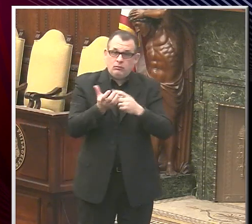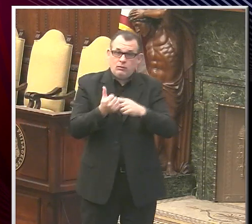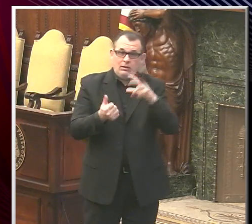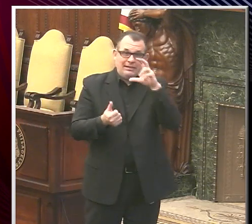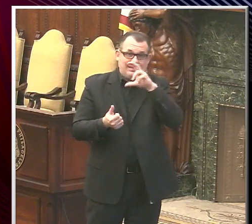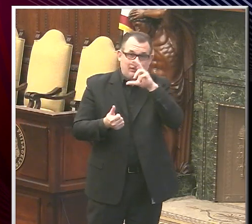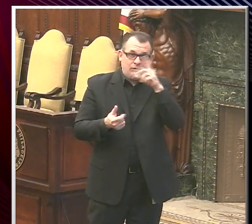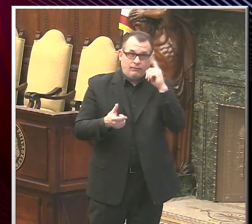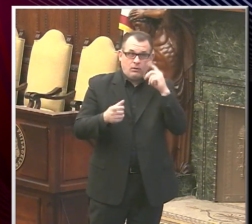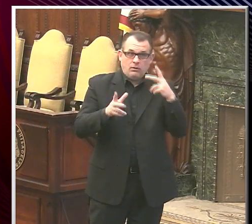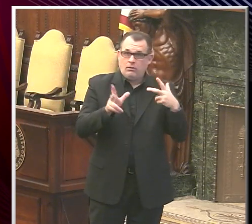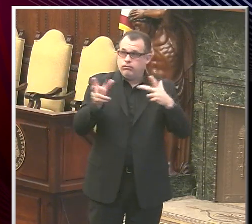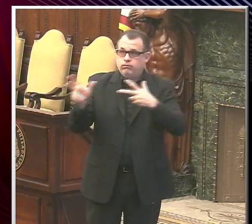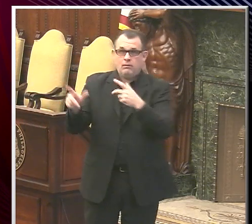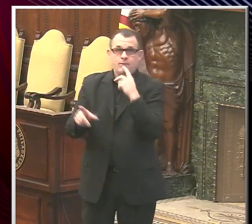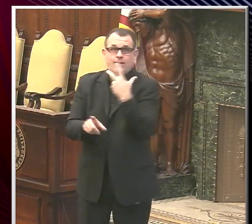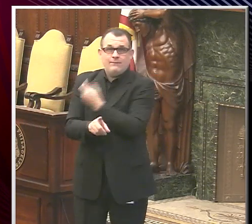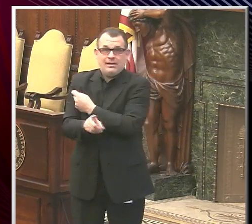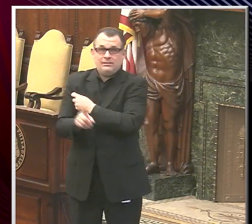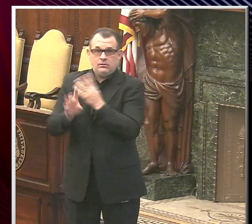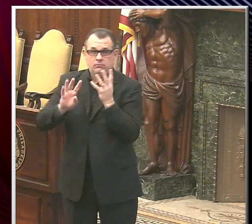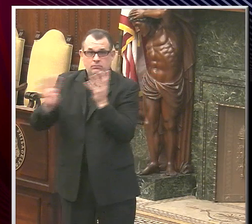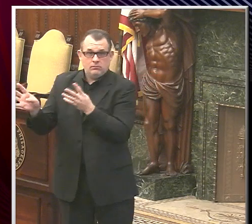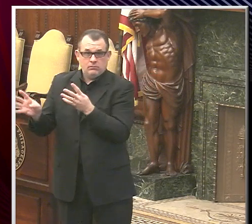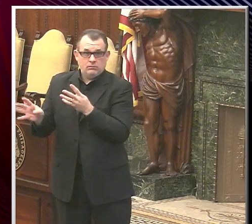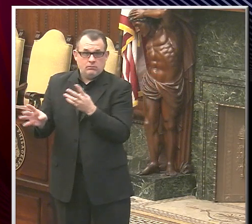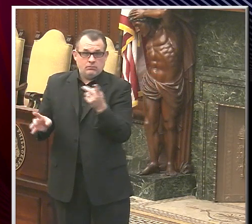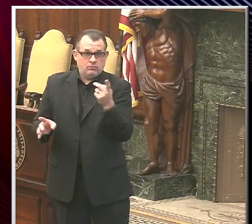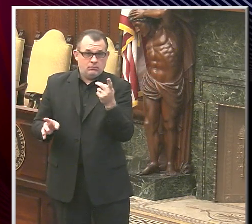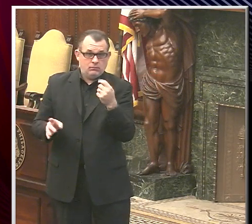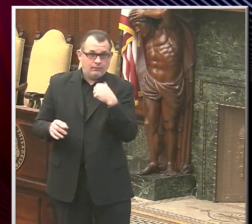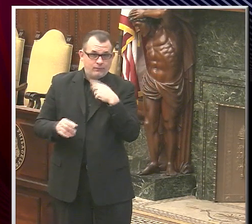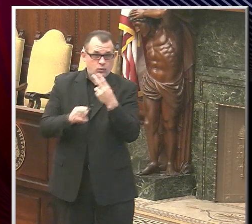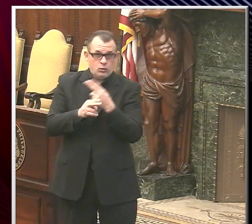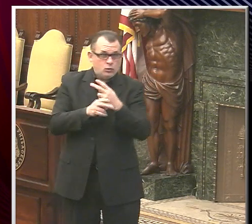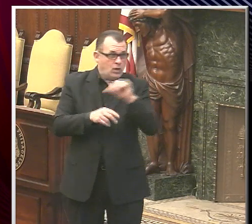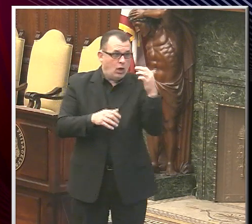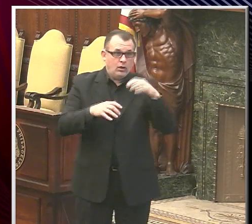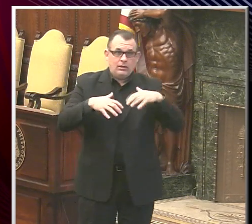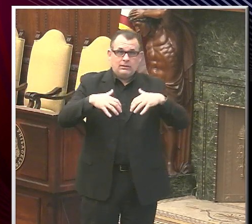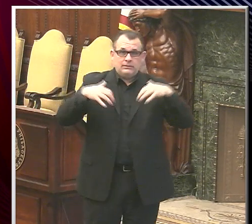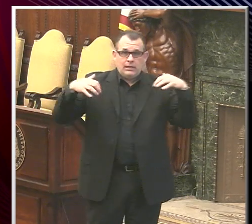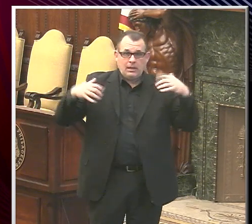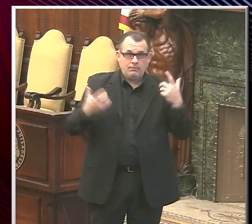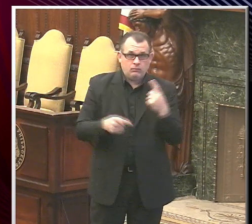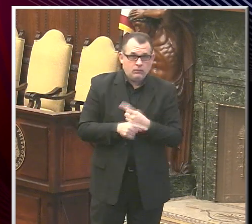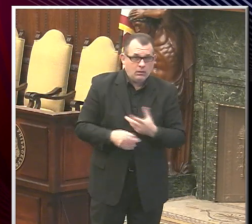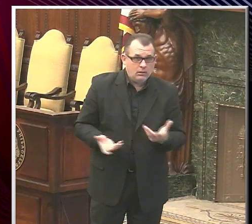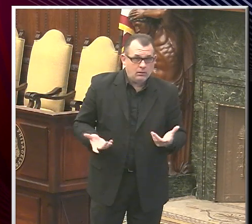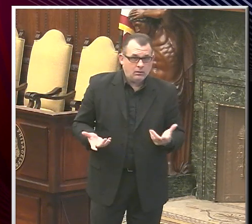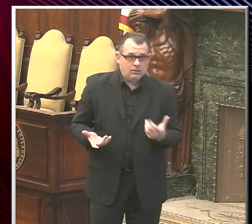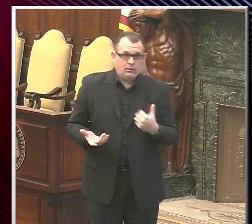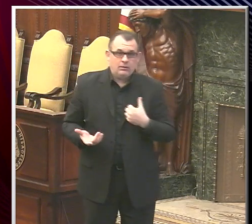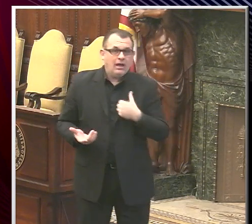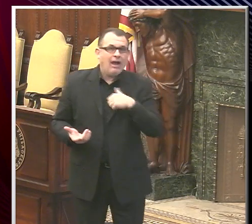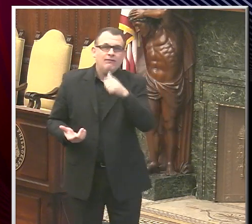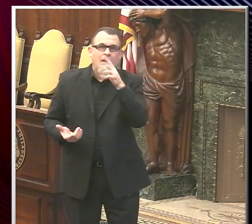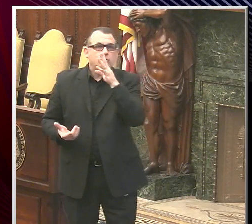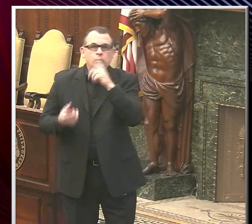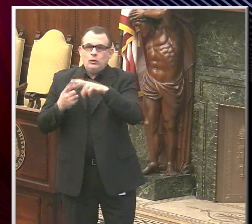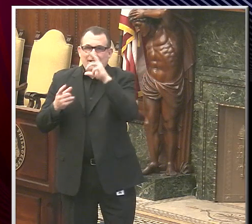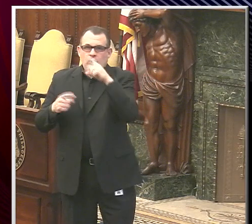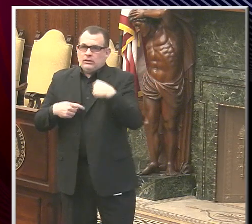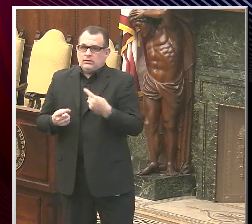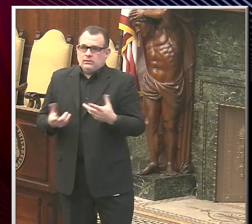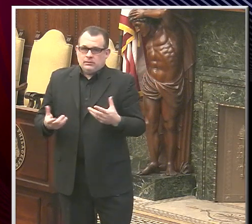not like a financial field, then would you use any other stadium? Yeah. You know, I have not talked directly with the Eagles, but I know the Eagles have been great partners